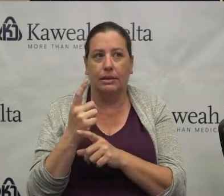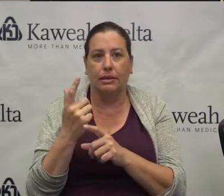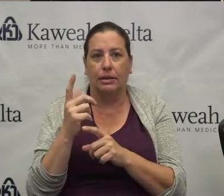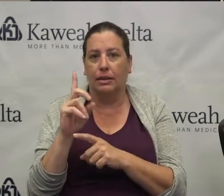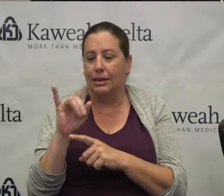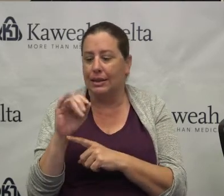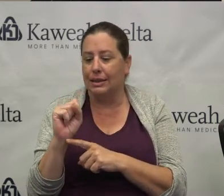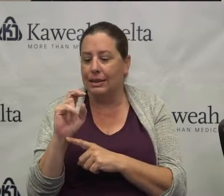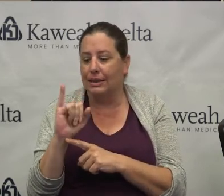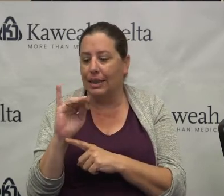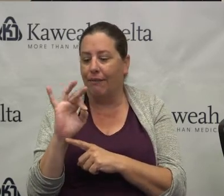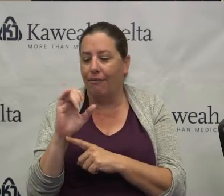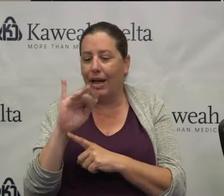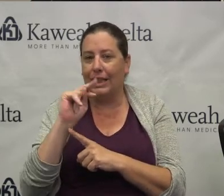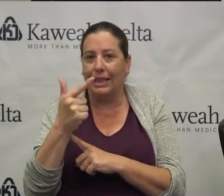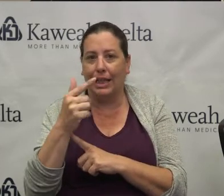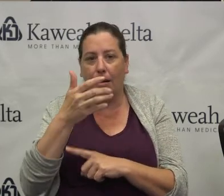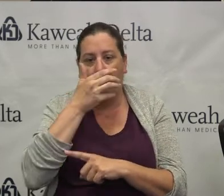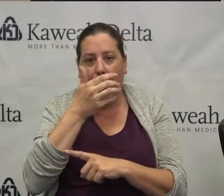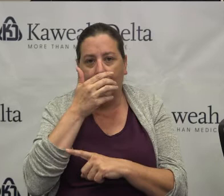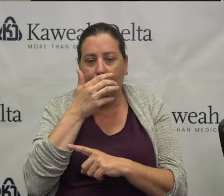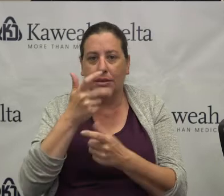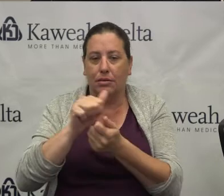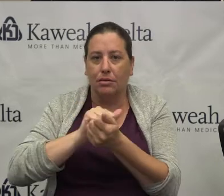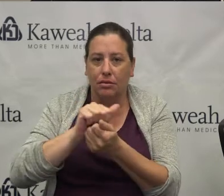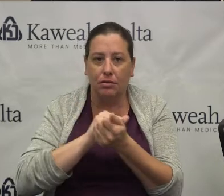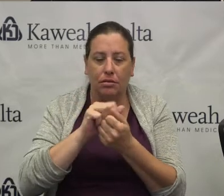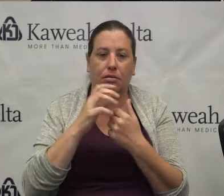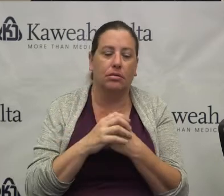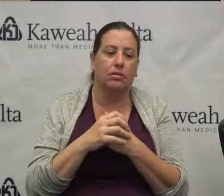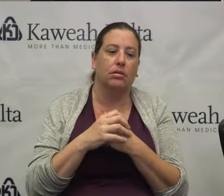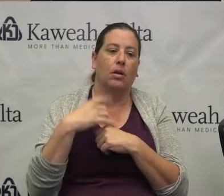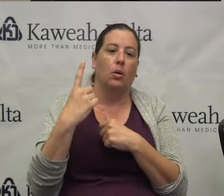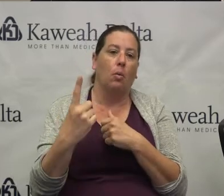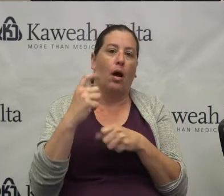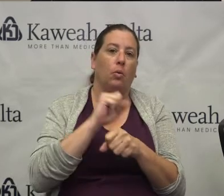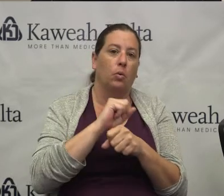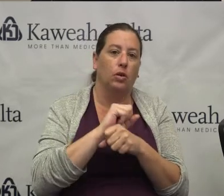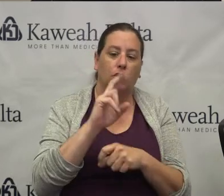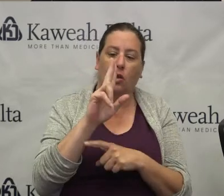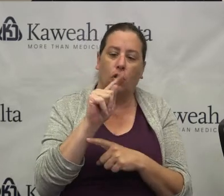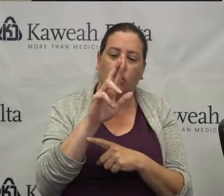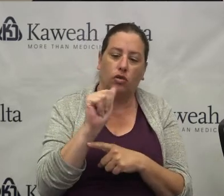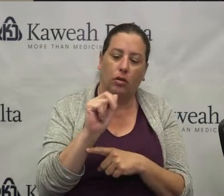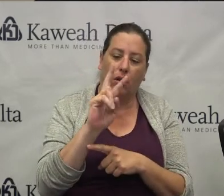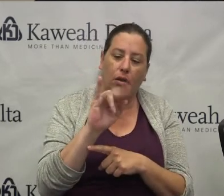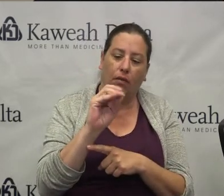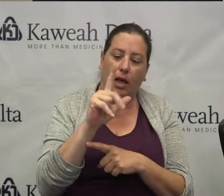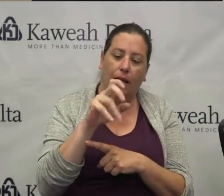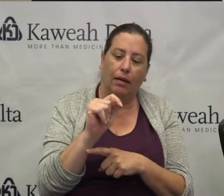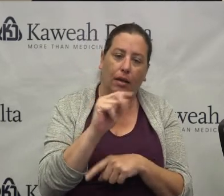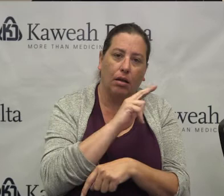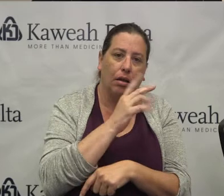be able to reuse them. So one area we're exploring is ultraviolet lighting to do that. That's a